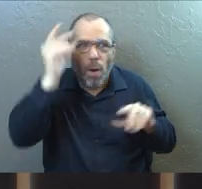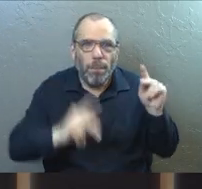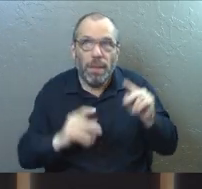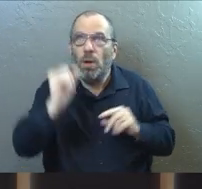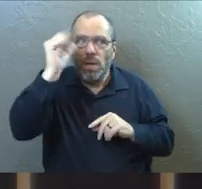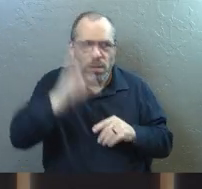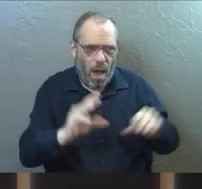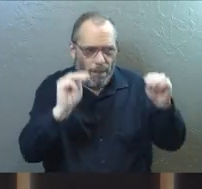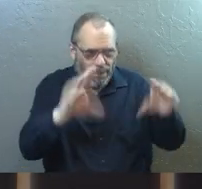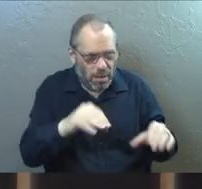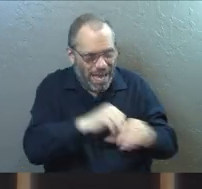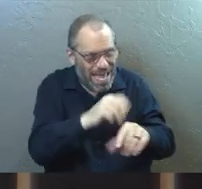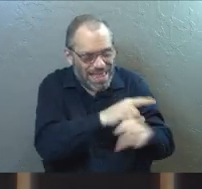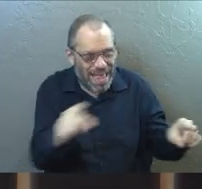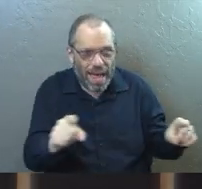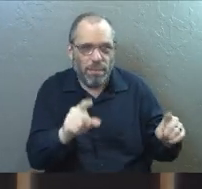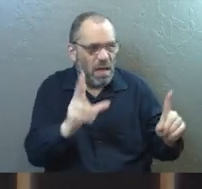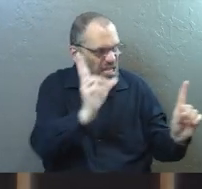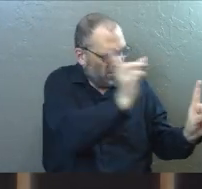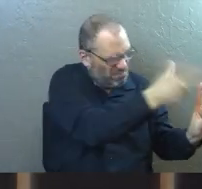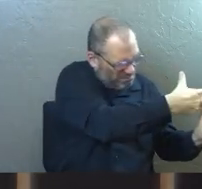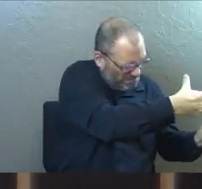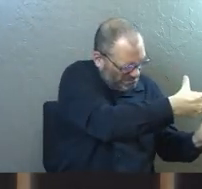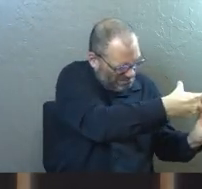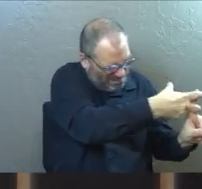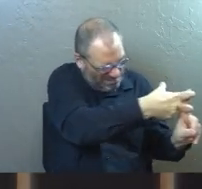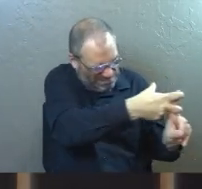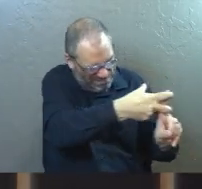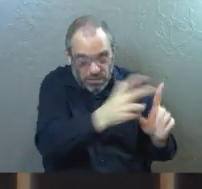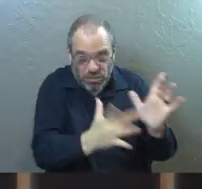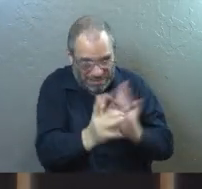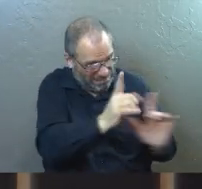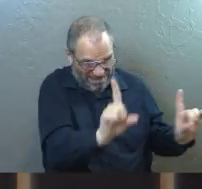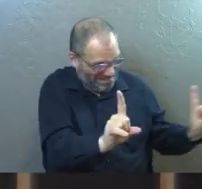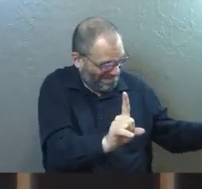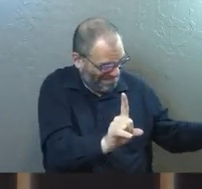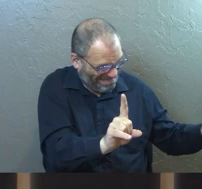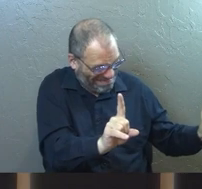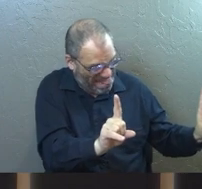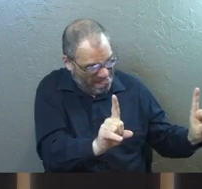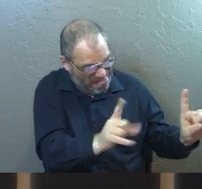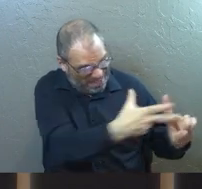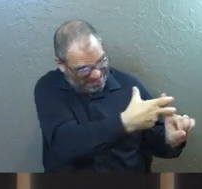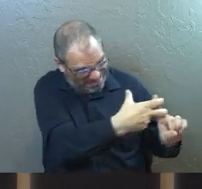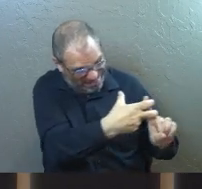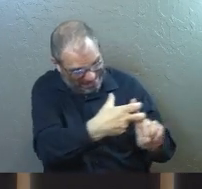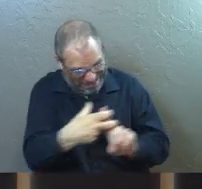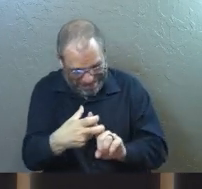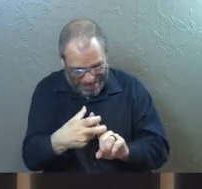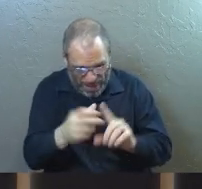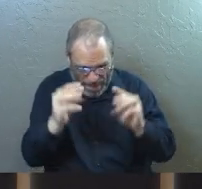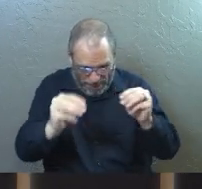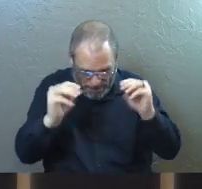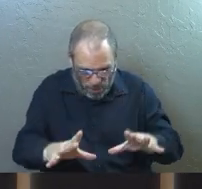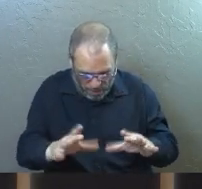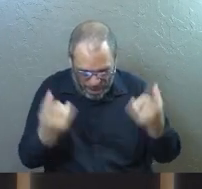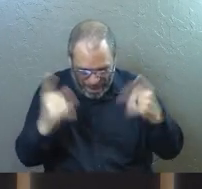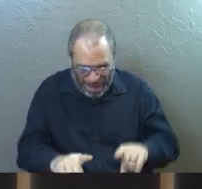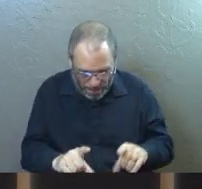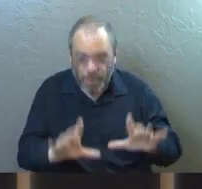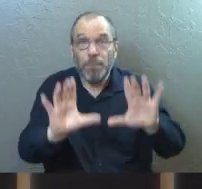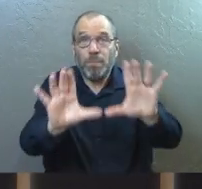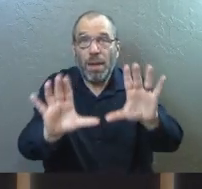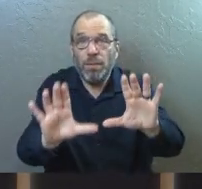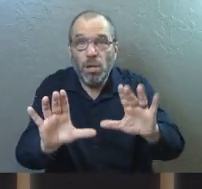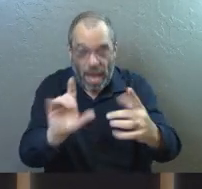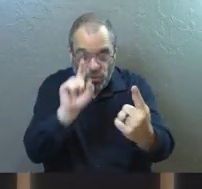God has done that miracle in them. He dragged them all the way to Jesus and he resurrected their soul. Because when that happens, something different happens. And